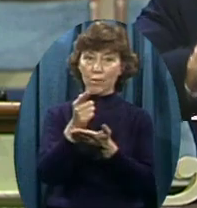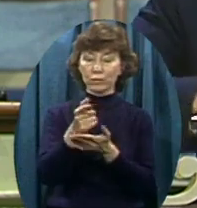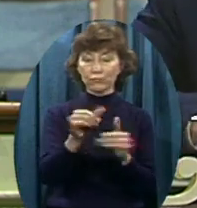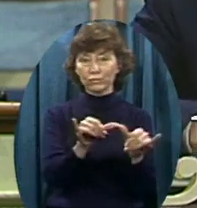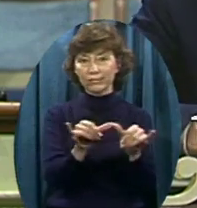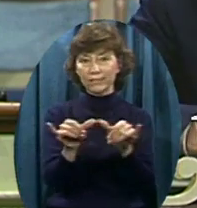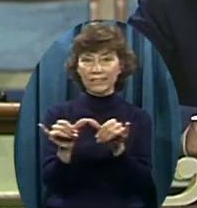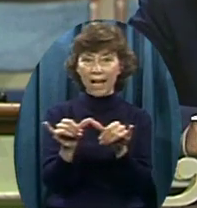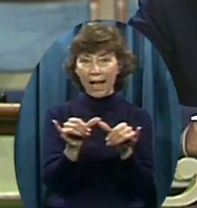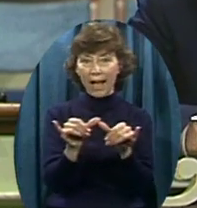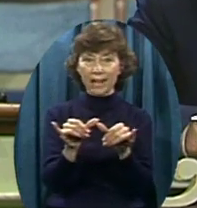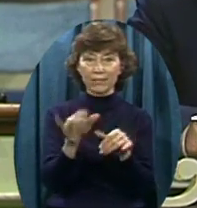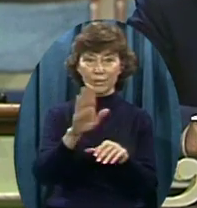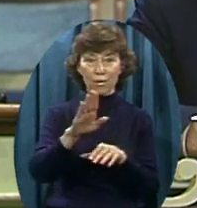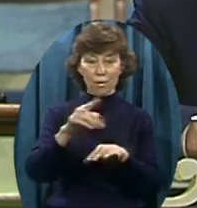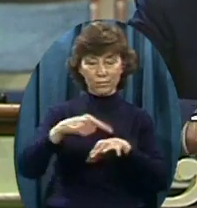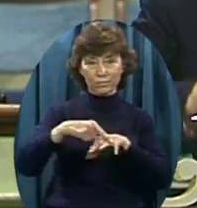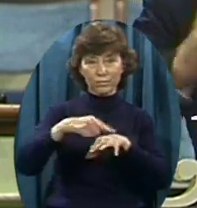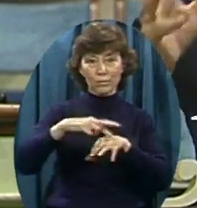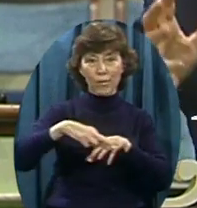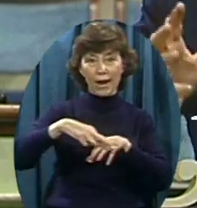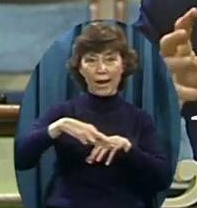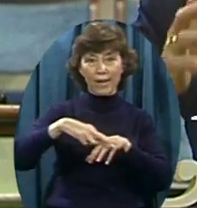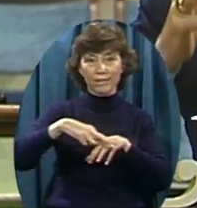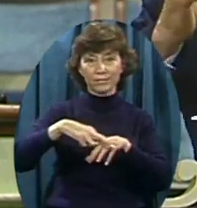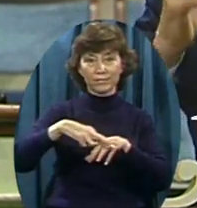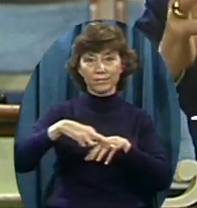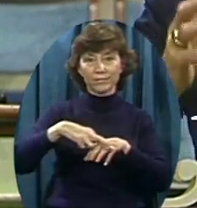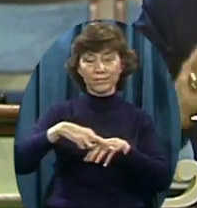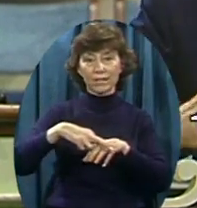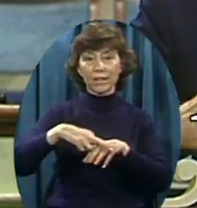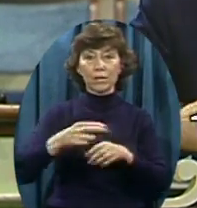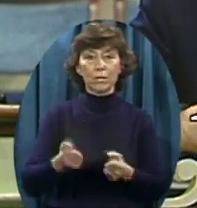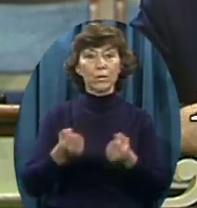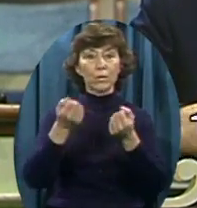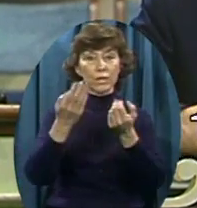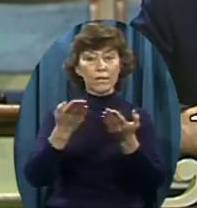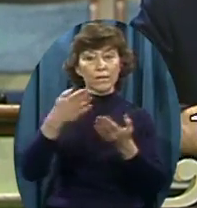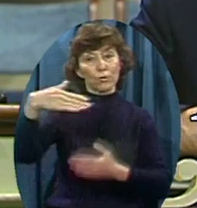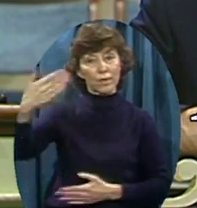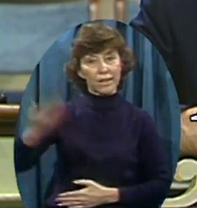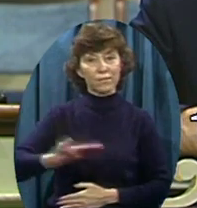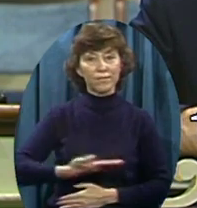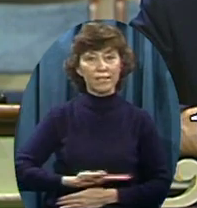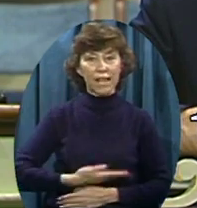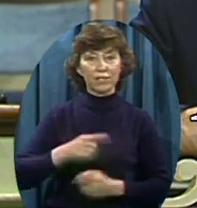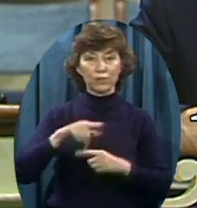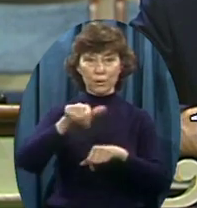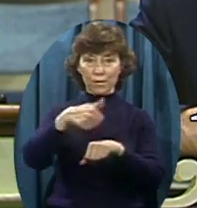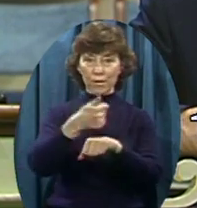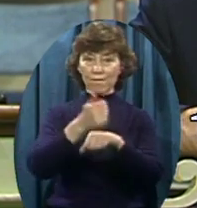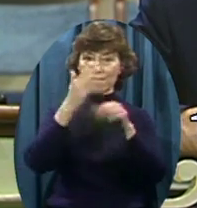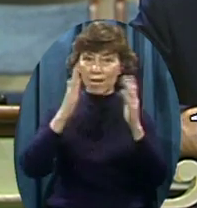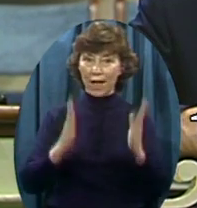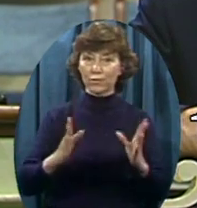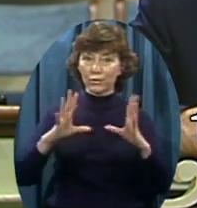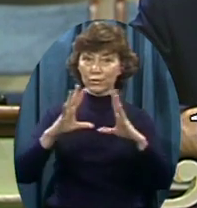size The ring needs to be And we'll give you Everything you need An official invitation To the Founders Convocation